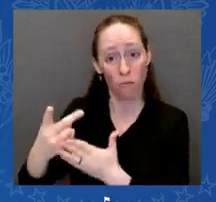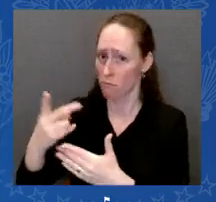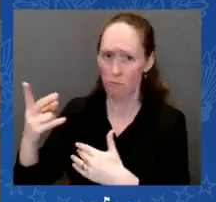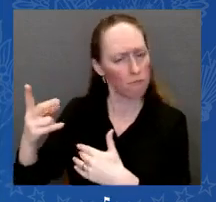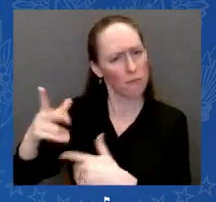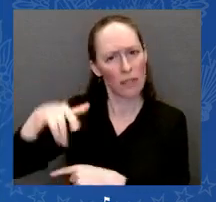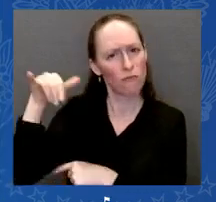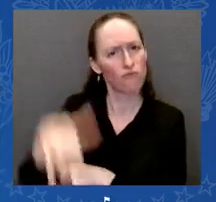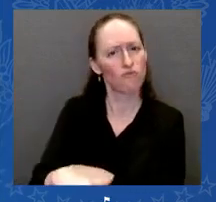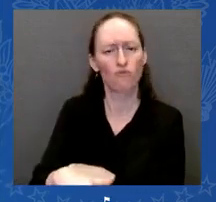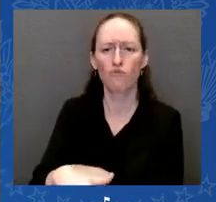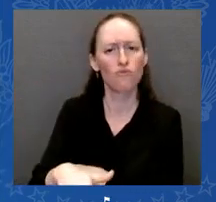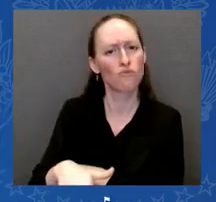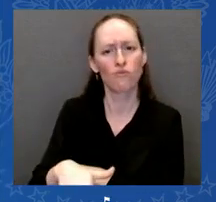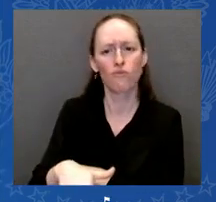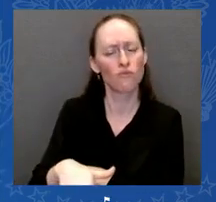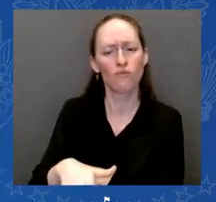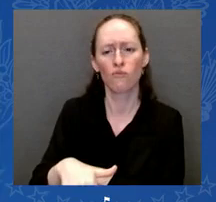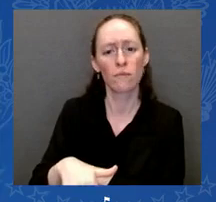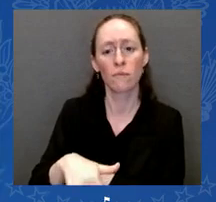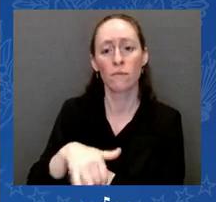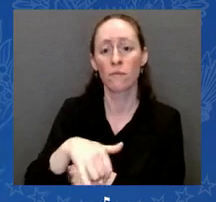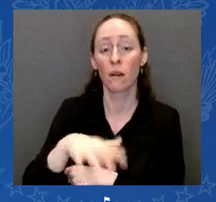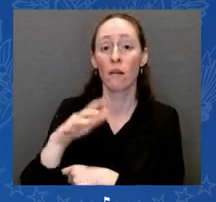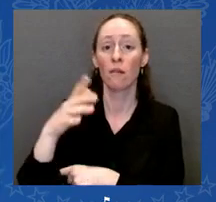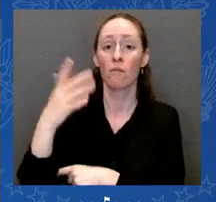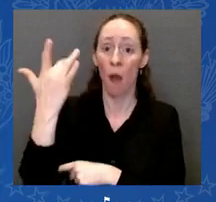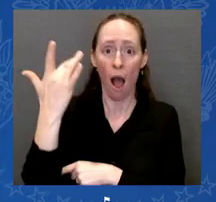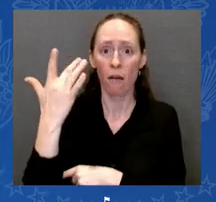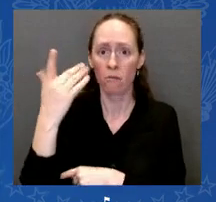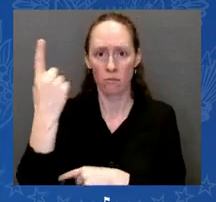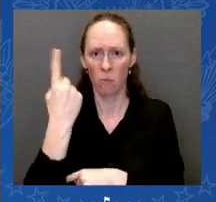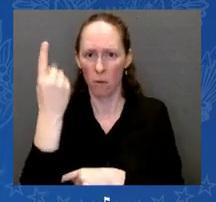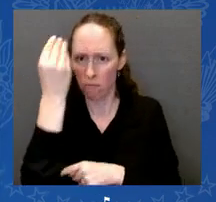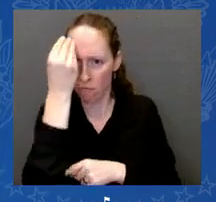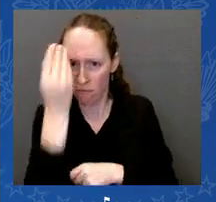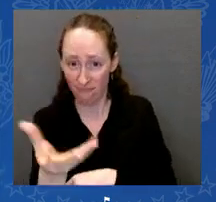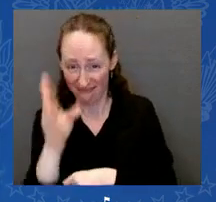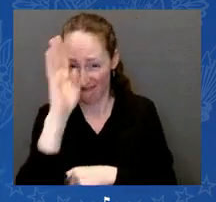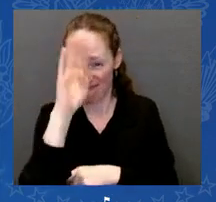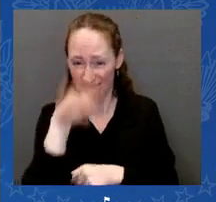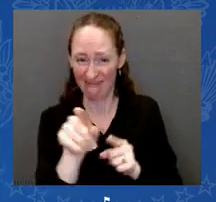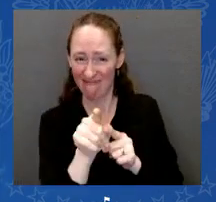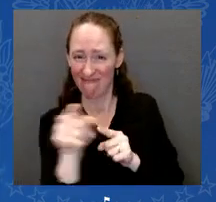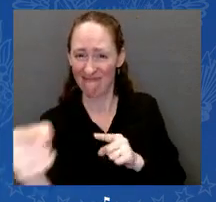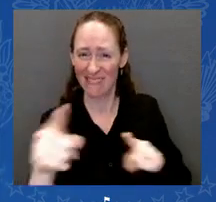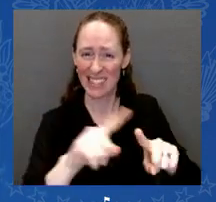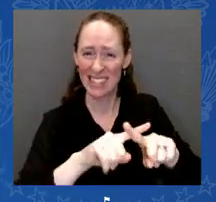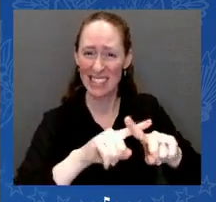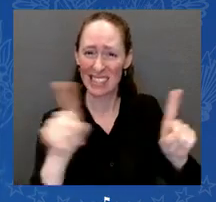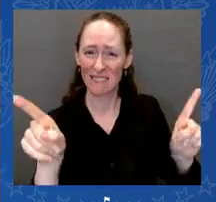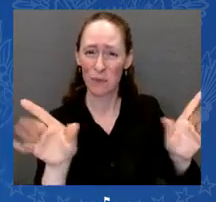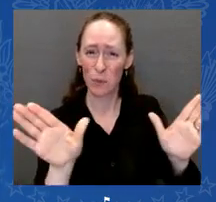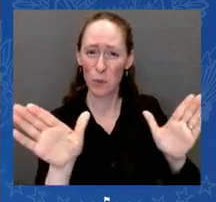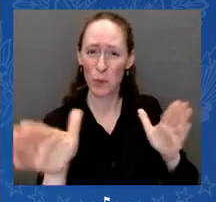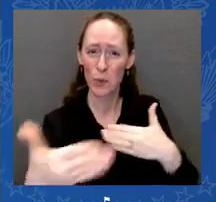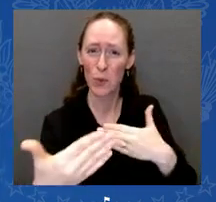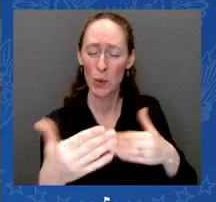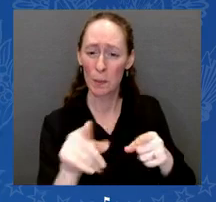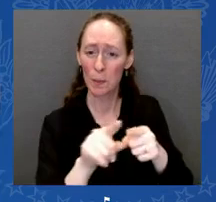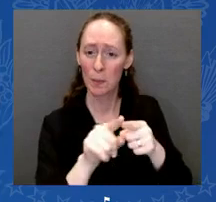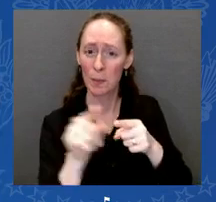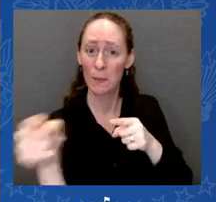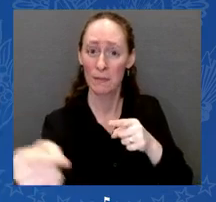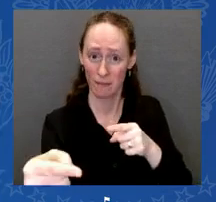no one in America had really heard about. Moms and dads who had lost their sons and daughters to gun homicides in Bridgeport and New Haven